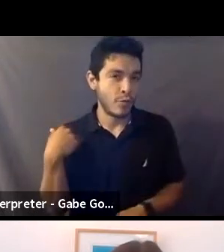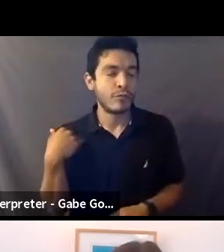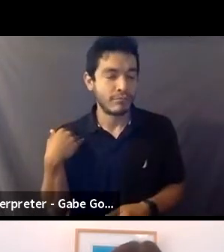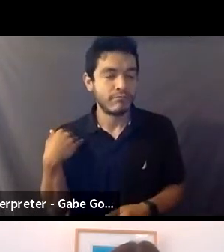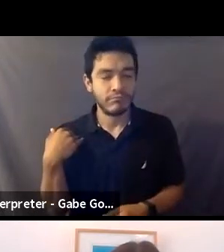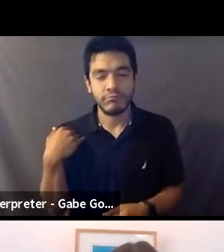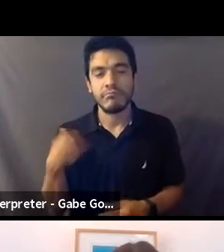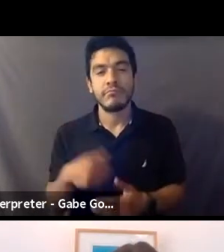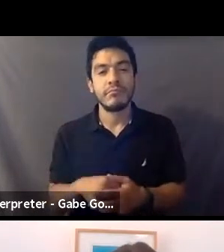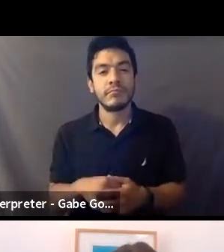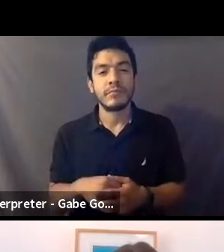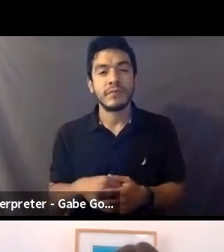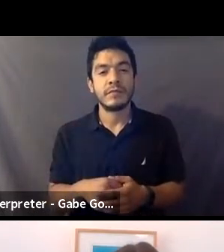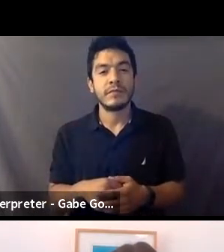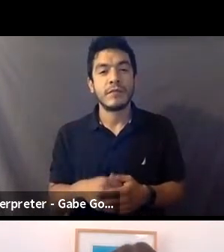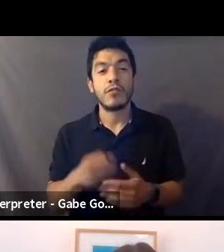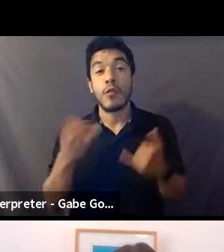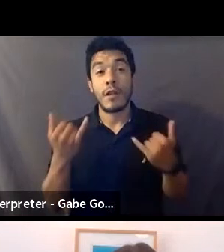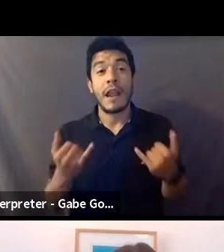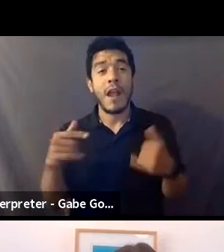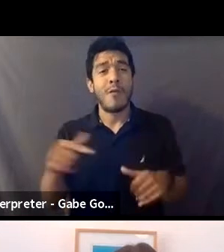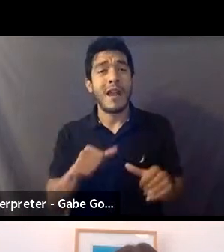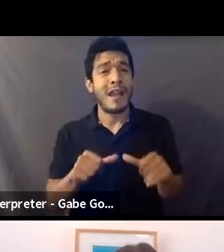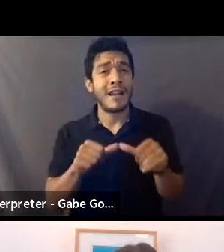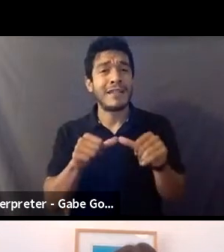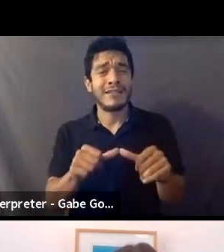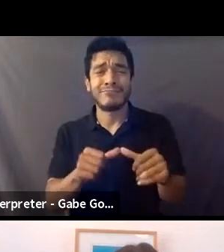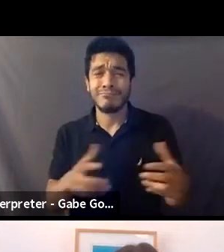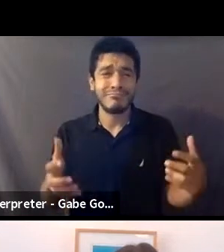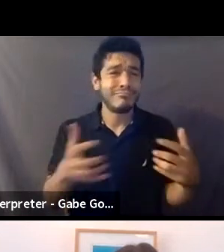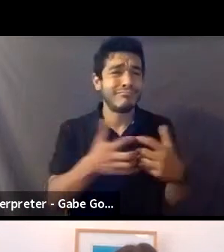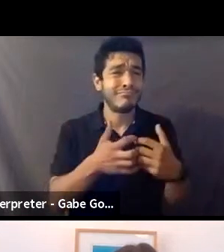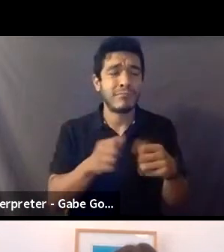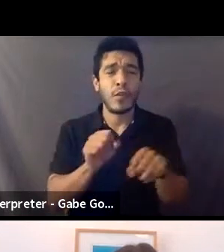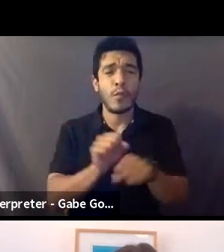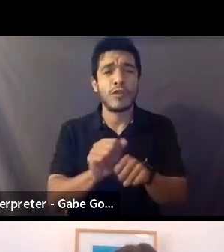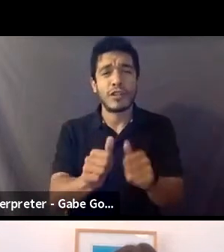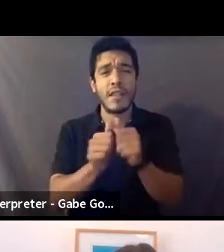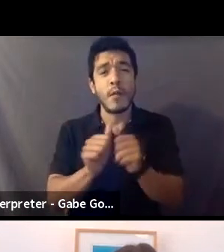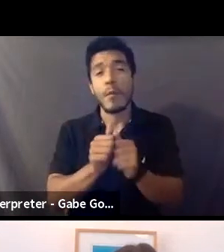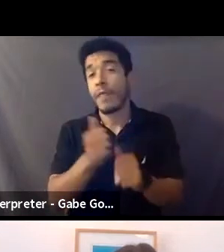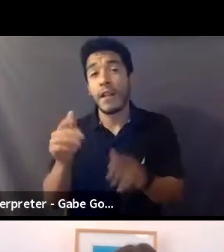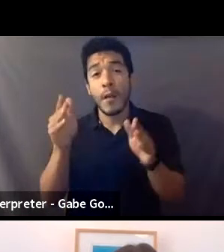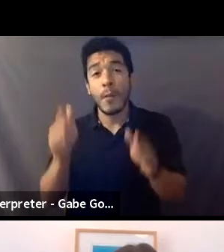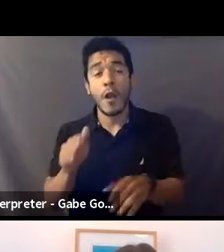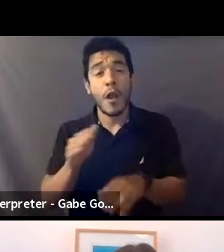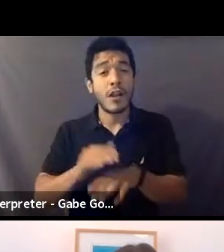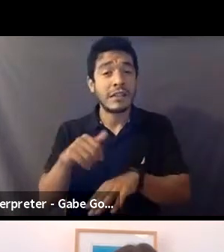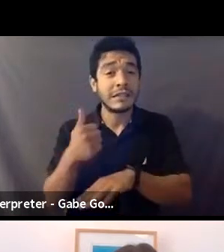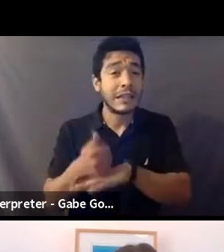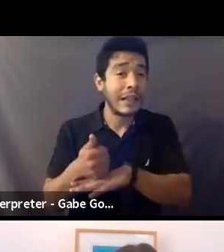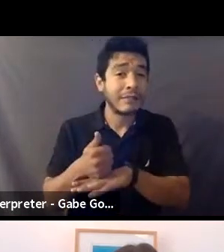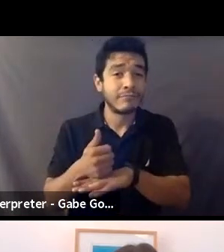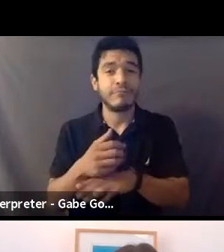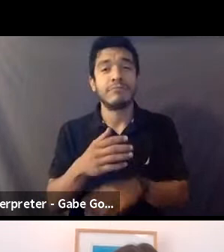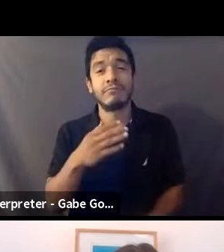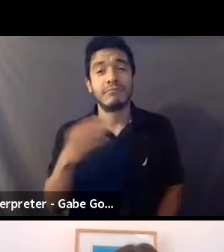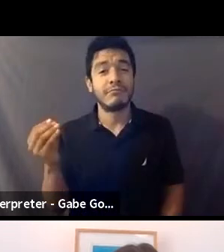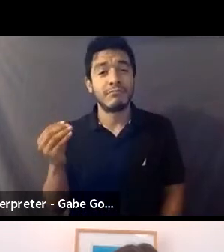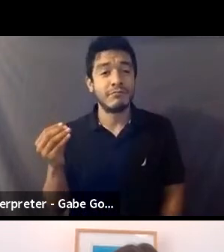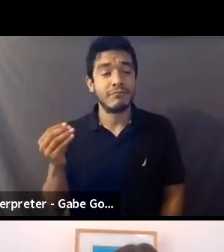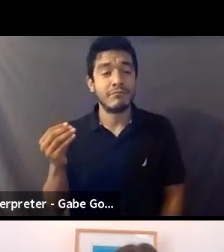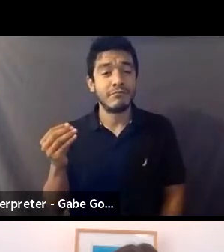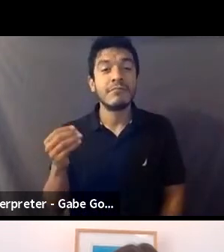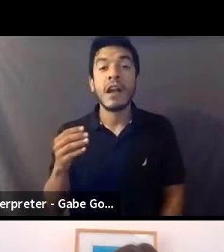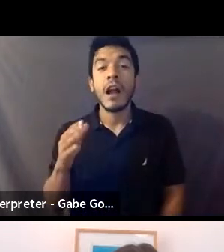So if anything, um, this has been a continued collaboration with just another person on set, uh, and, uh, and the